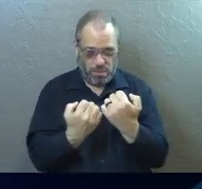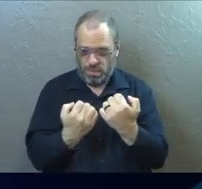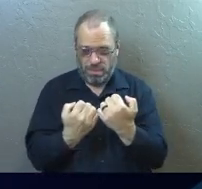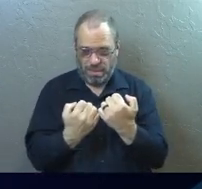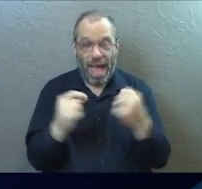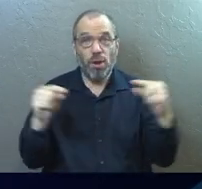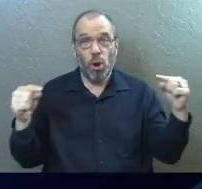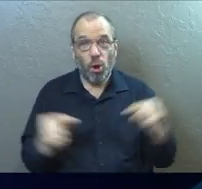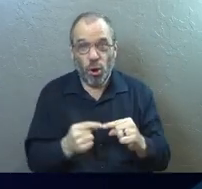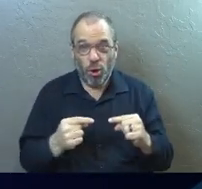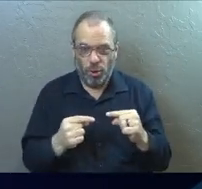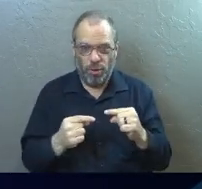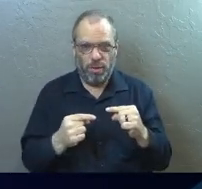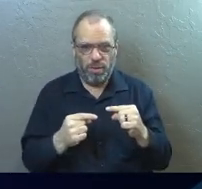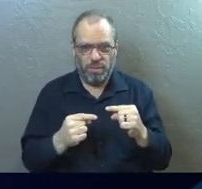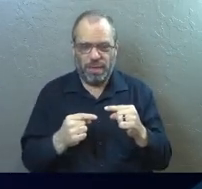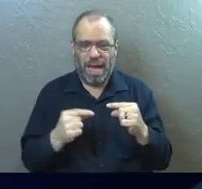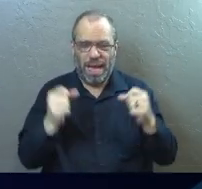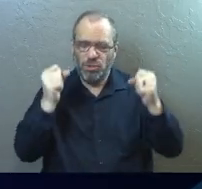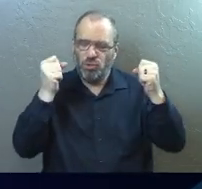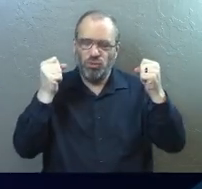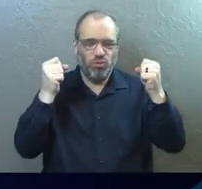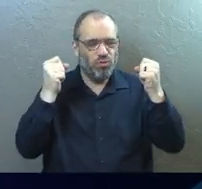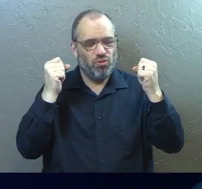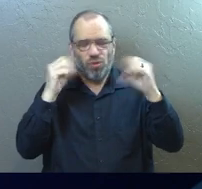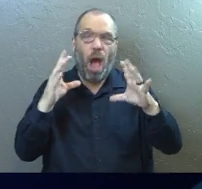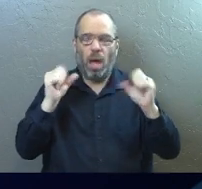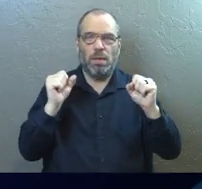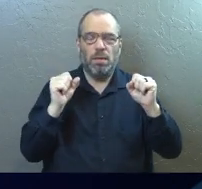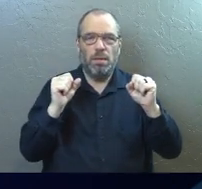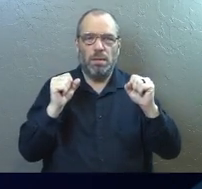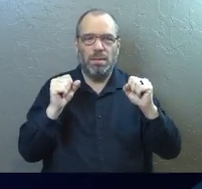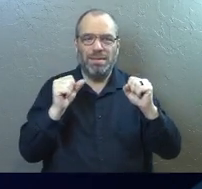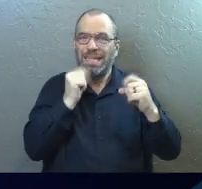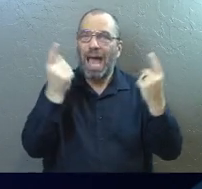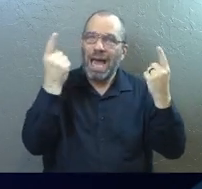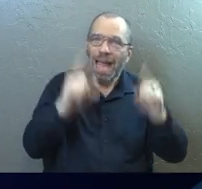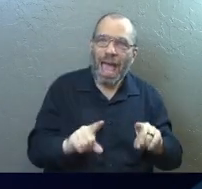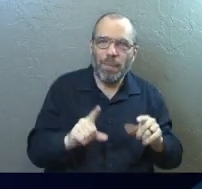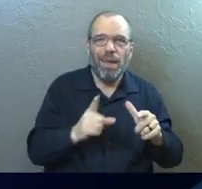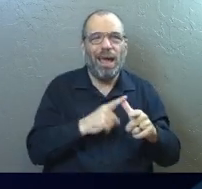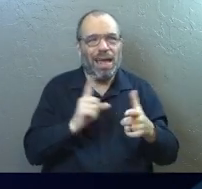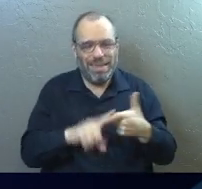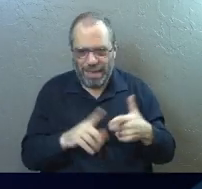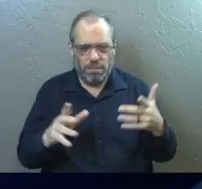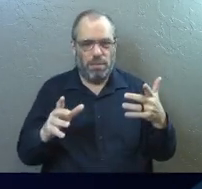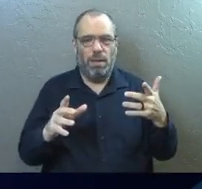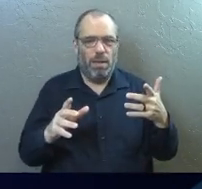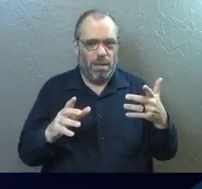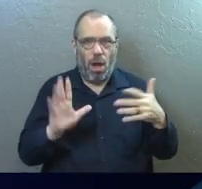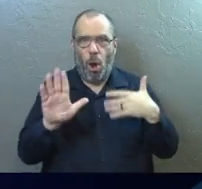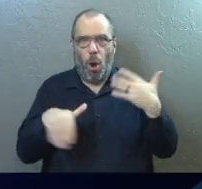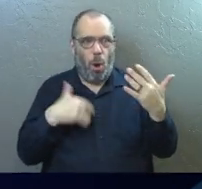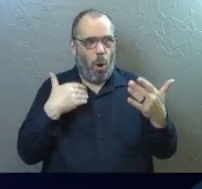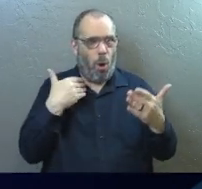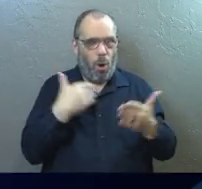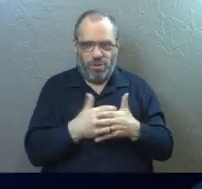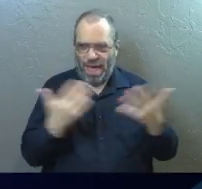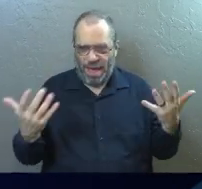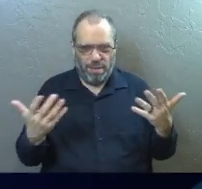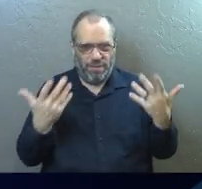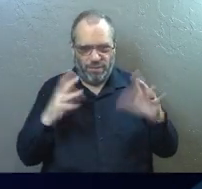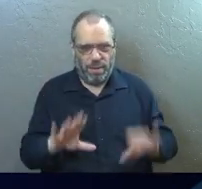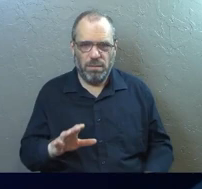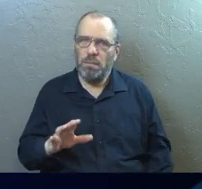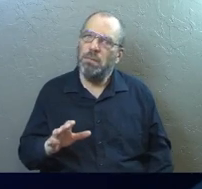we've got hurt and we've got shock at things that we didn't expect to happen. And of course, we're getting over all of that stuff.